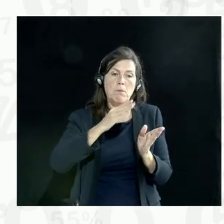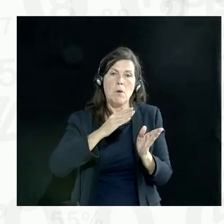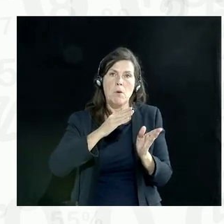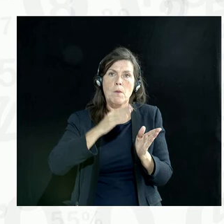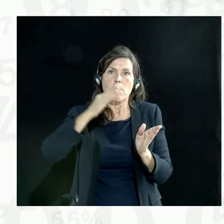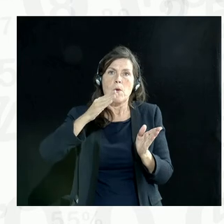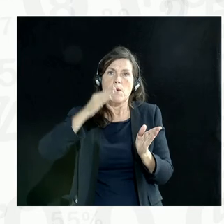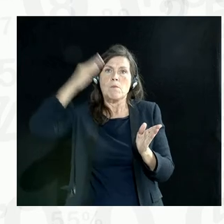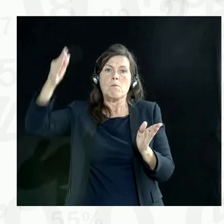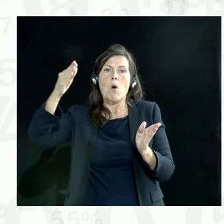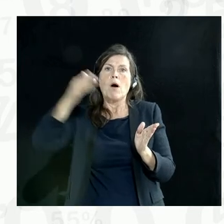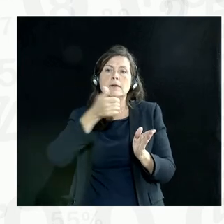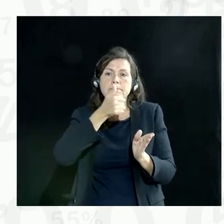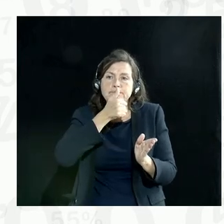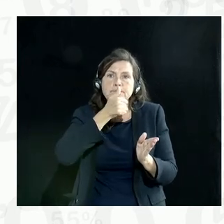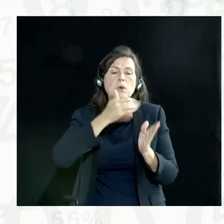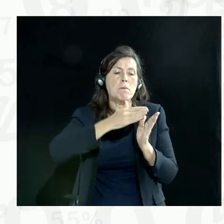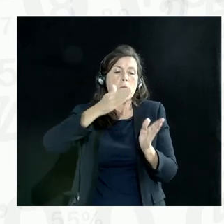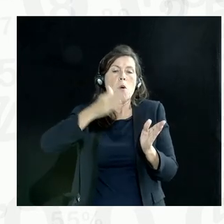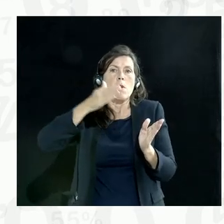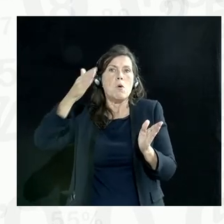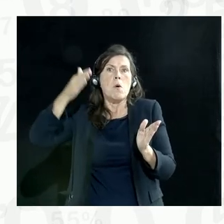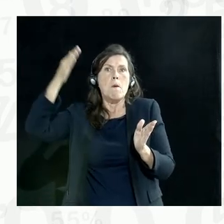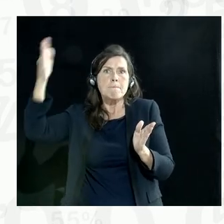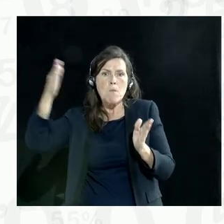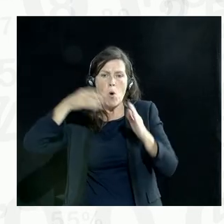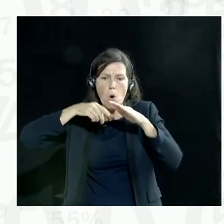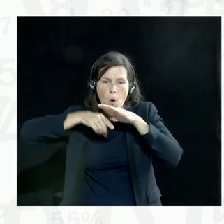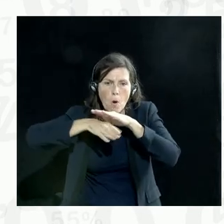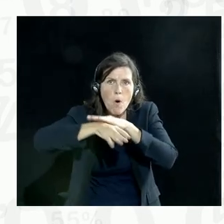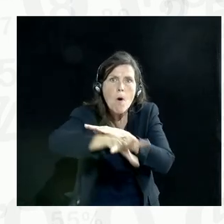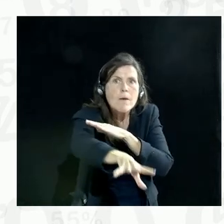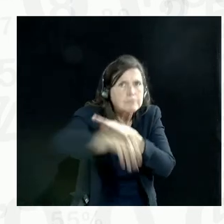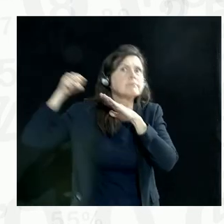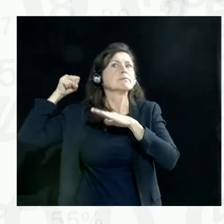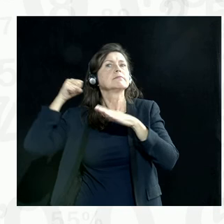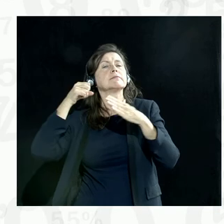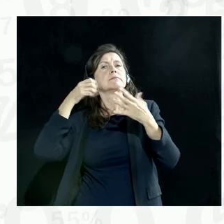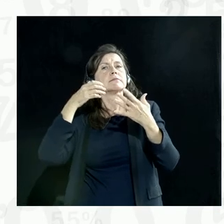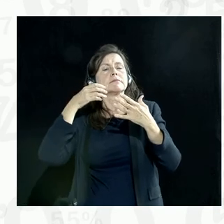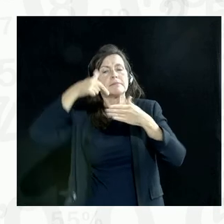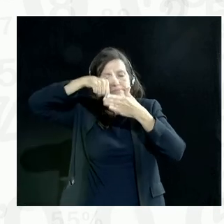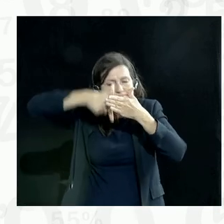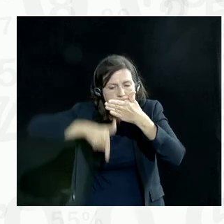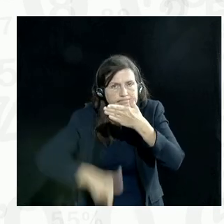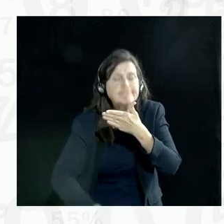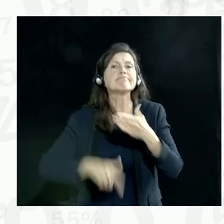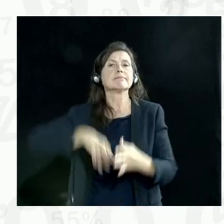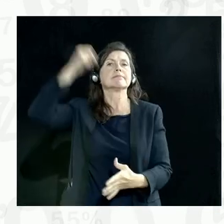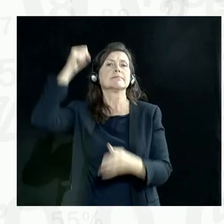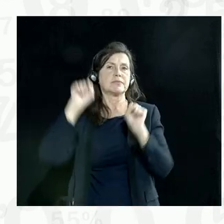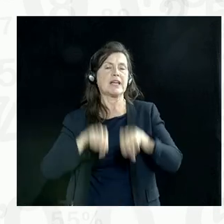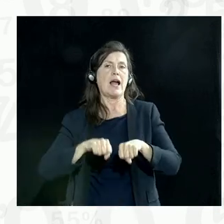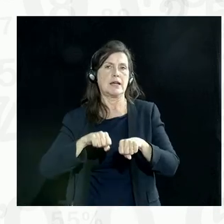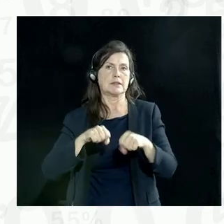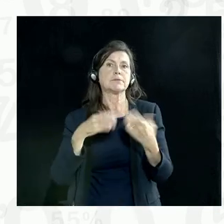democratization takes place because multiple eyes can be on the process by which statistics are